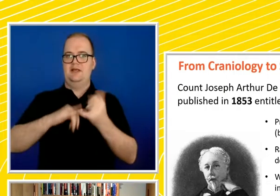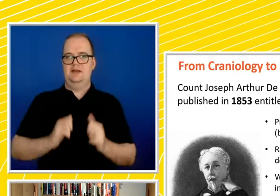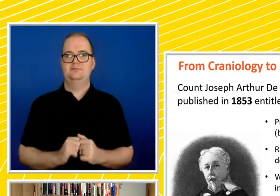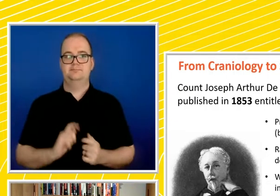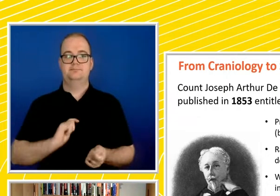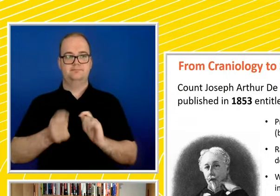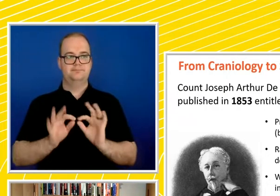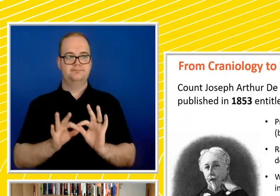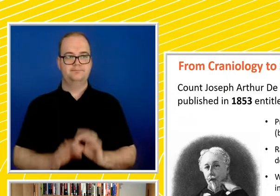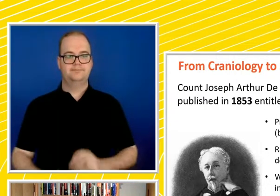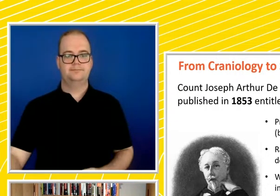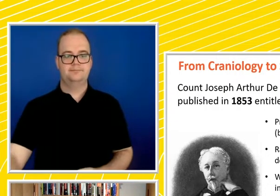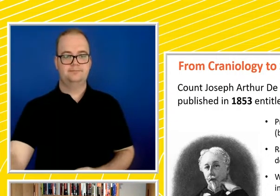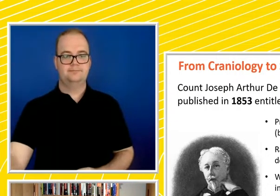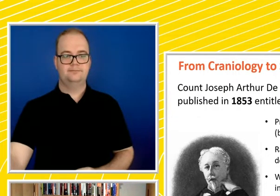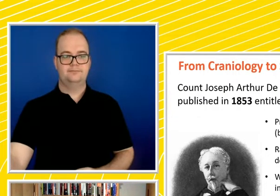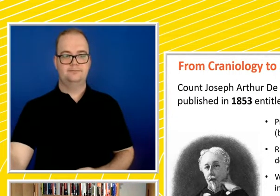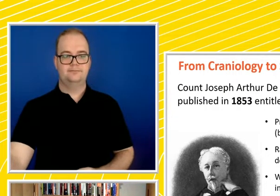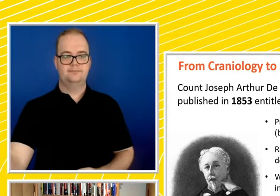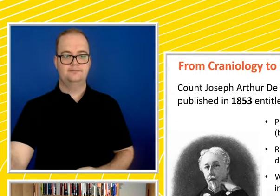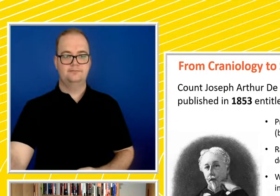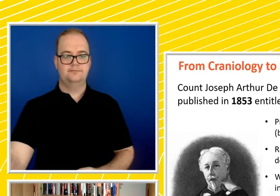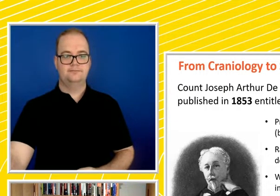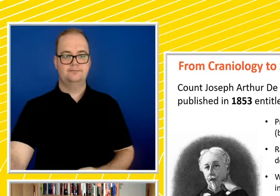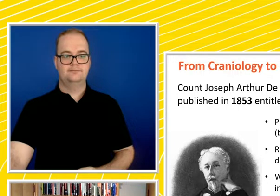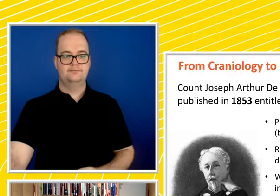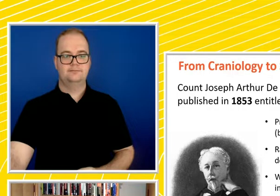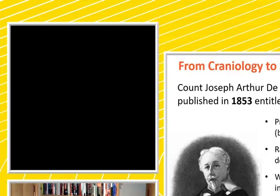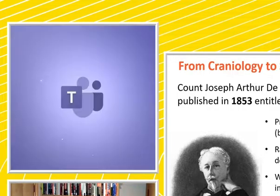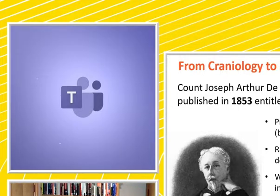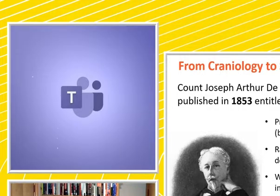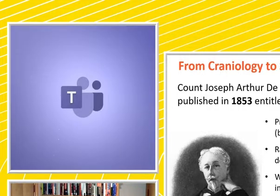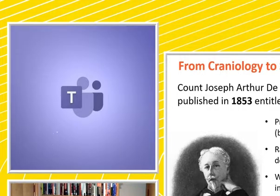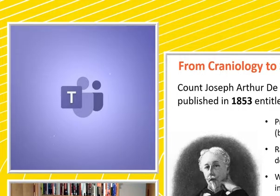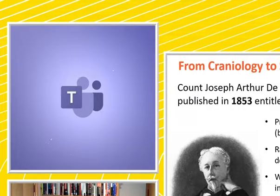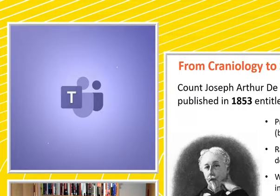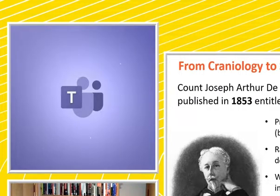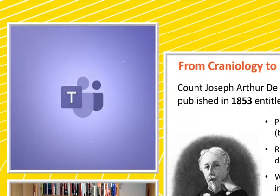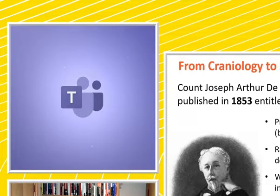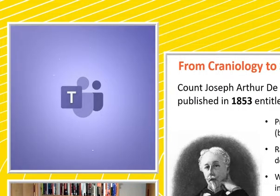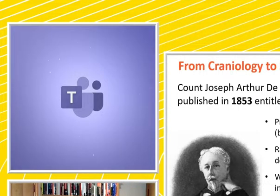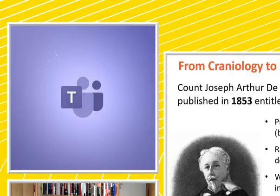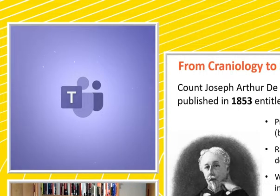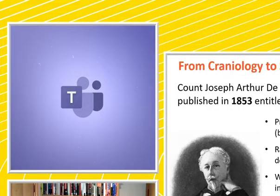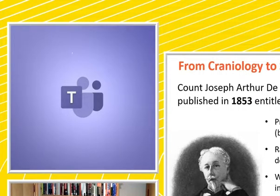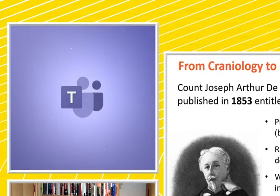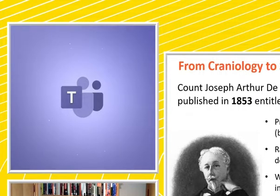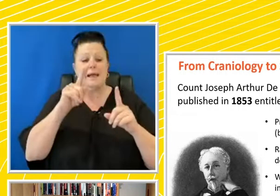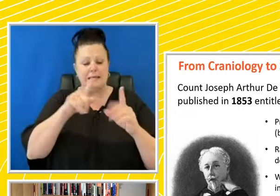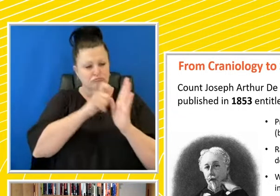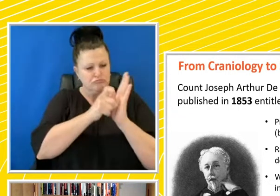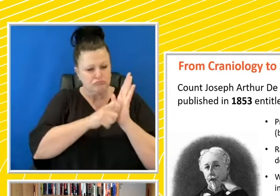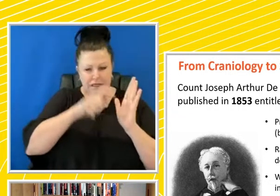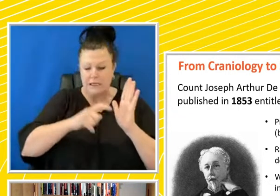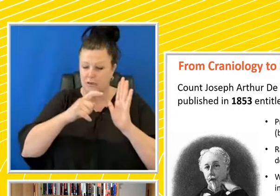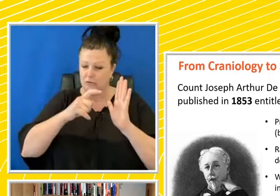Now, Arthur de Gobineau was another French dandy, a French aristocrat, and he wrote this tome, this massive tome, 1,400